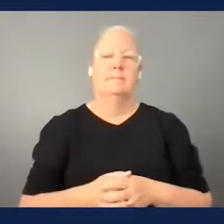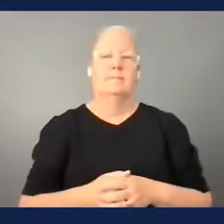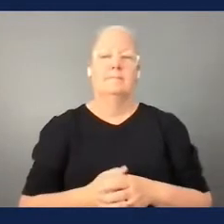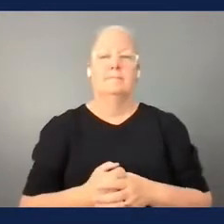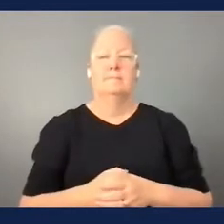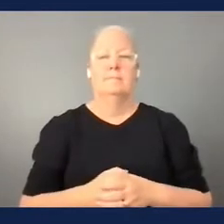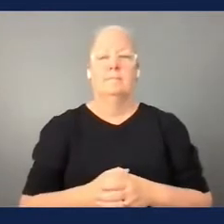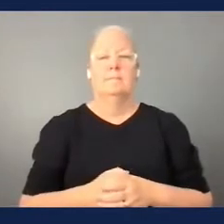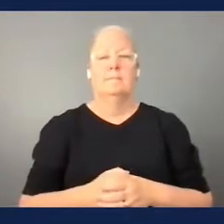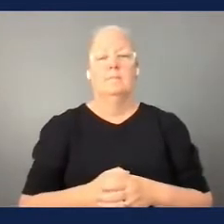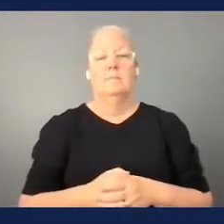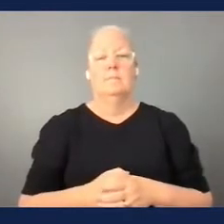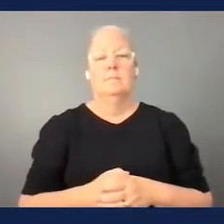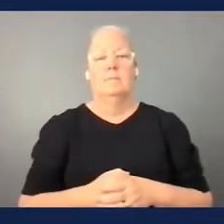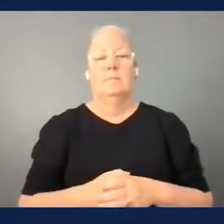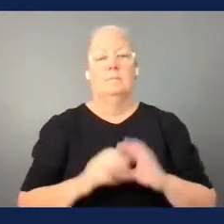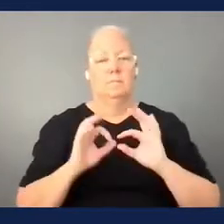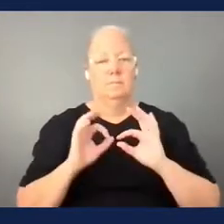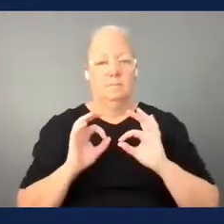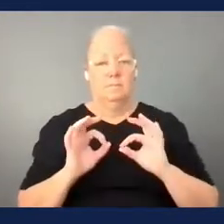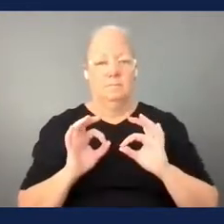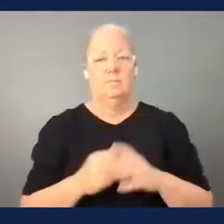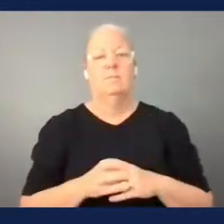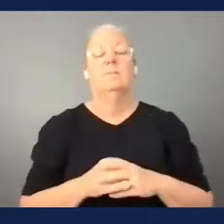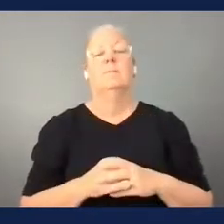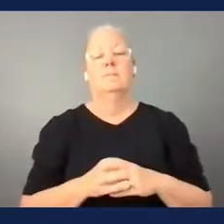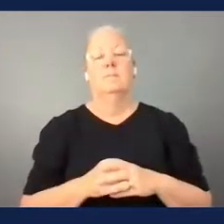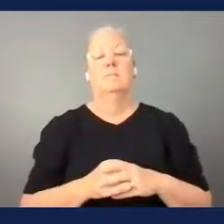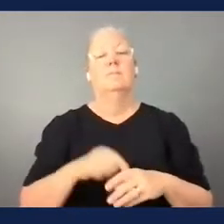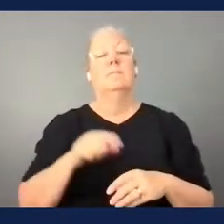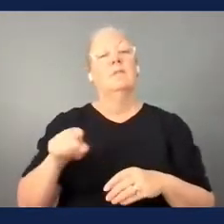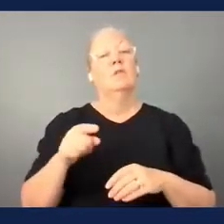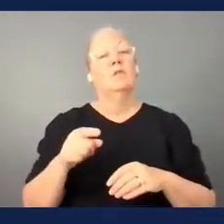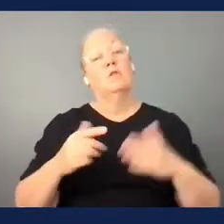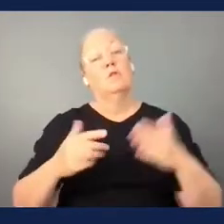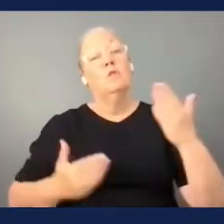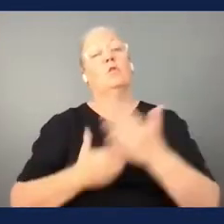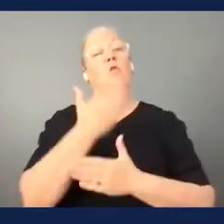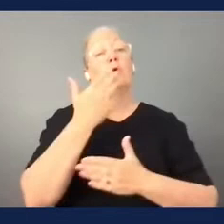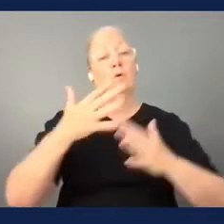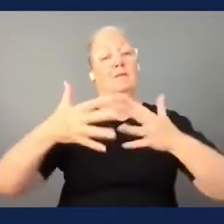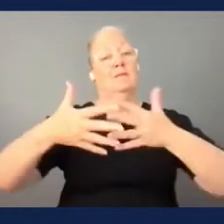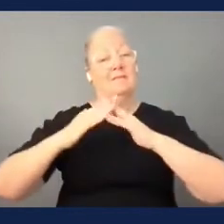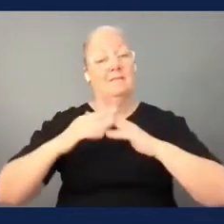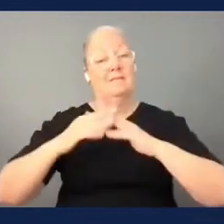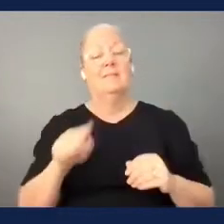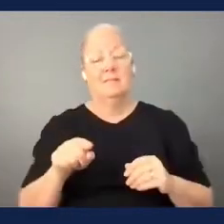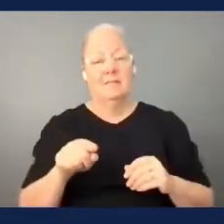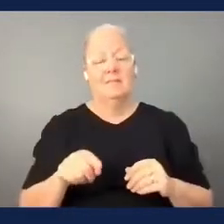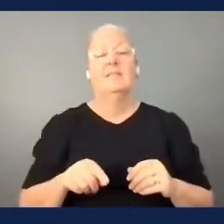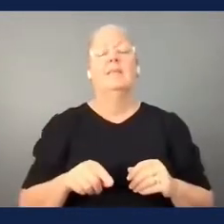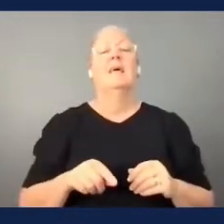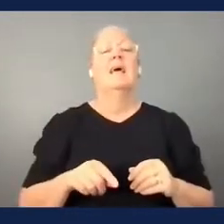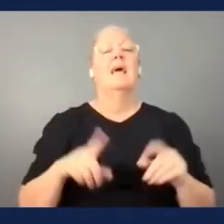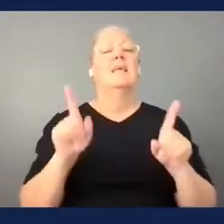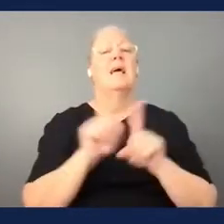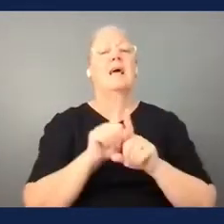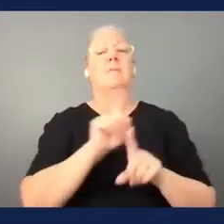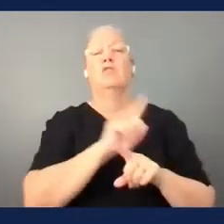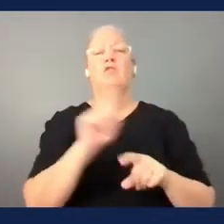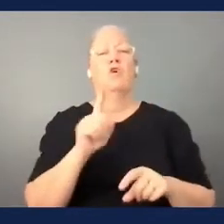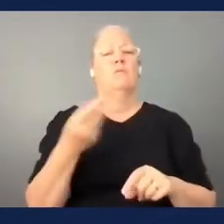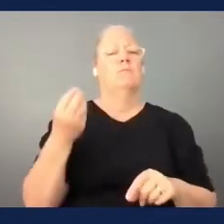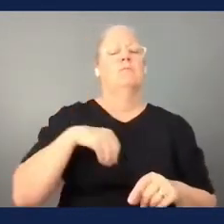yeah so as i said para football is a new foundation it was founded one year ago it's a non-profit organization registered in the netherlands at the stitching foundation